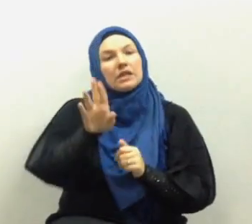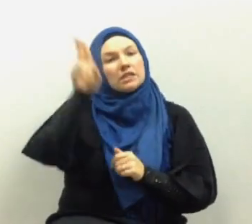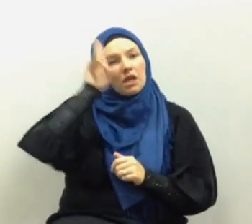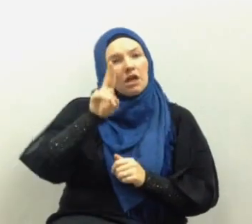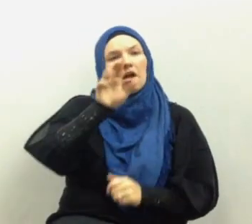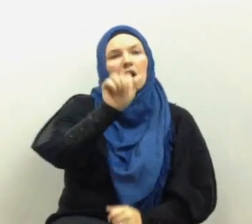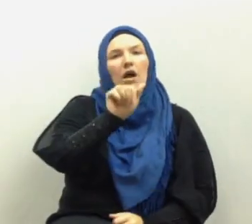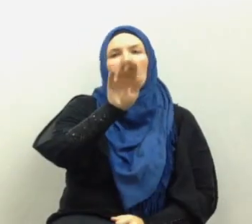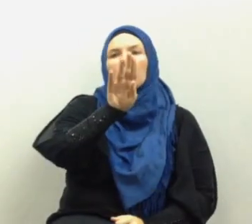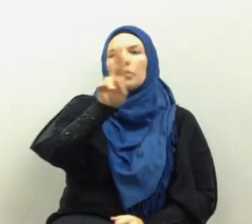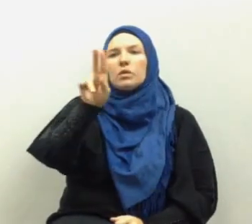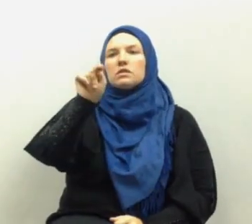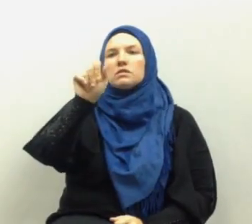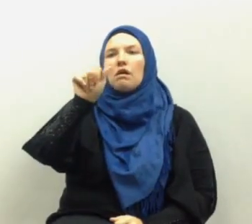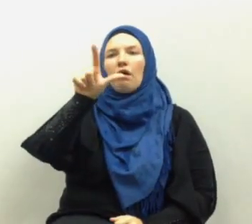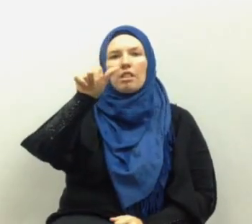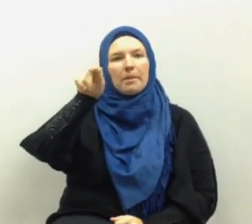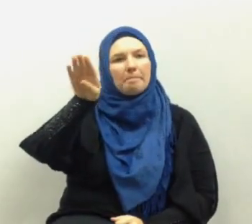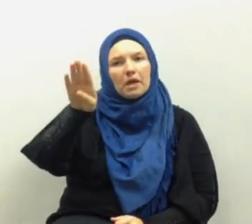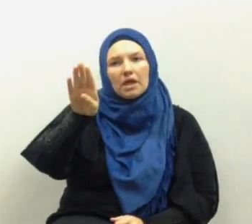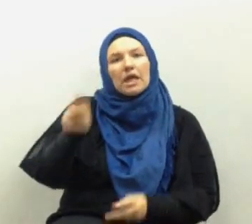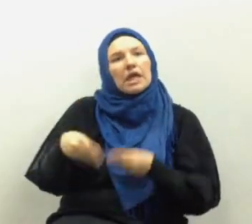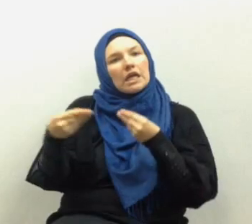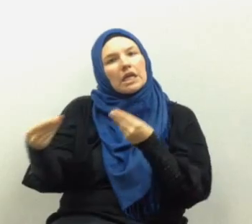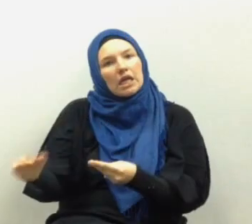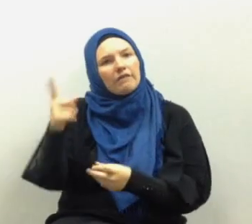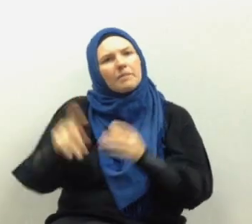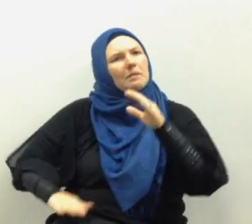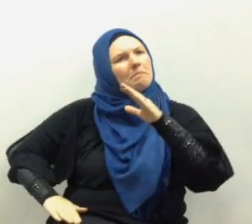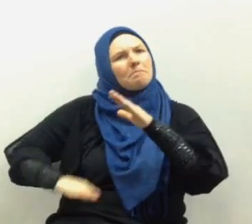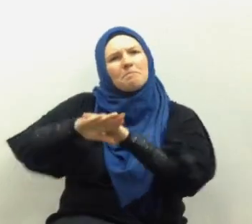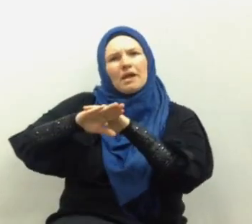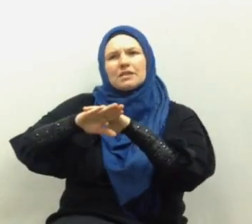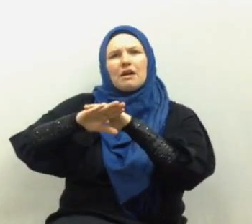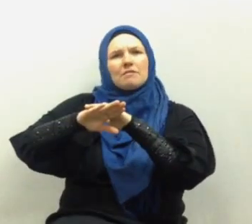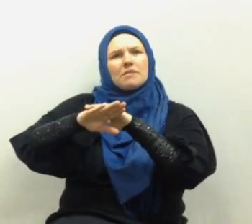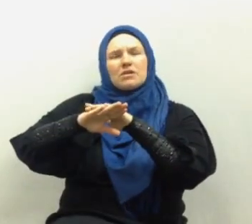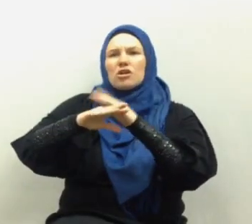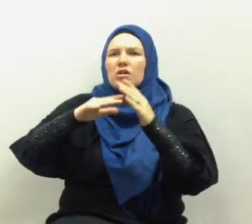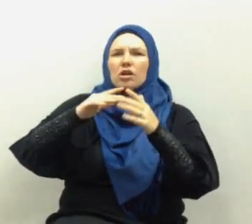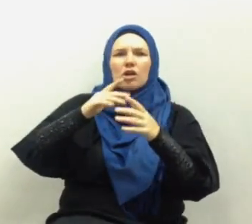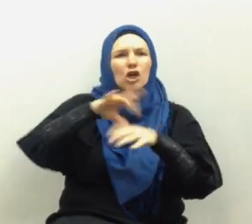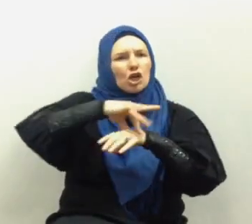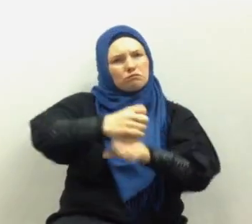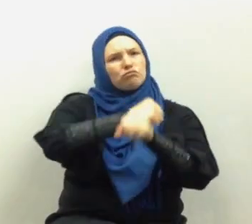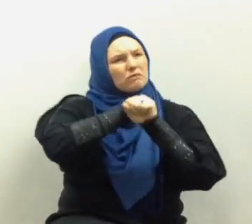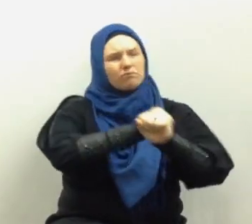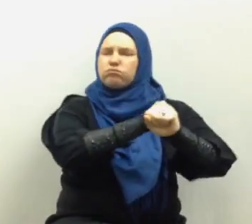his uncle abu talib who gave him the maximum earthly protection